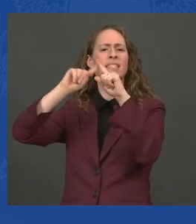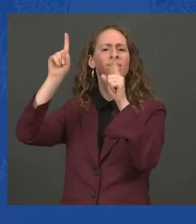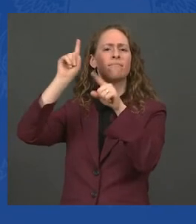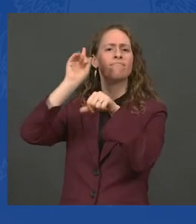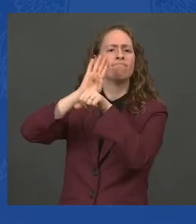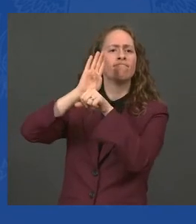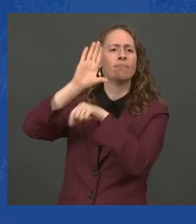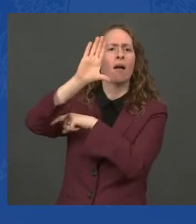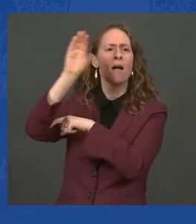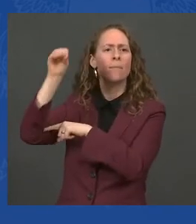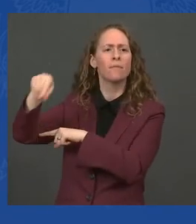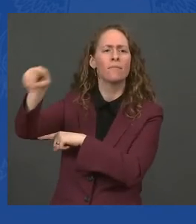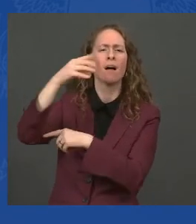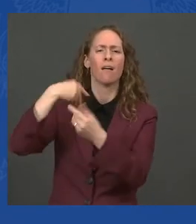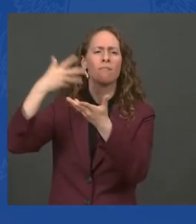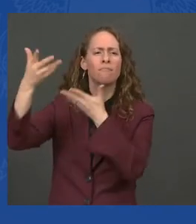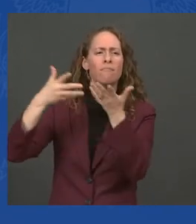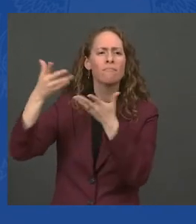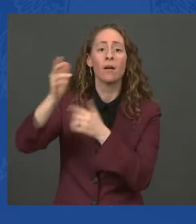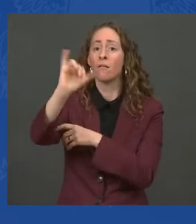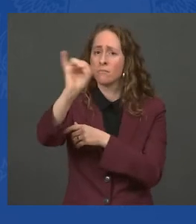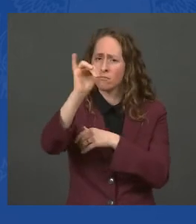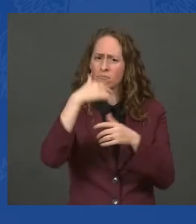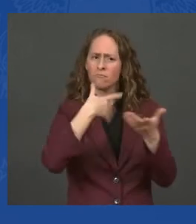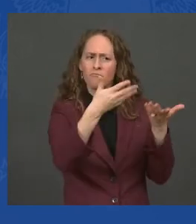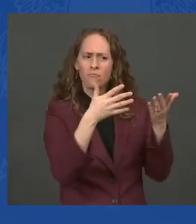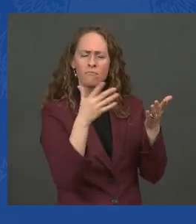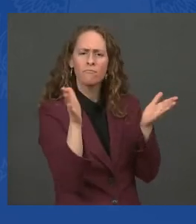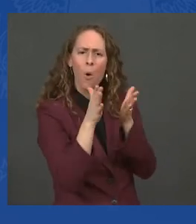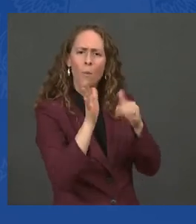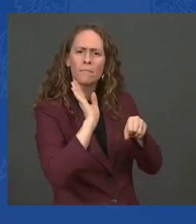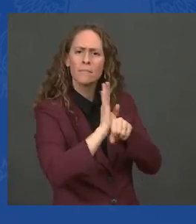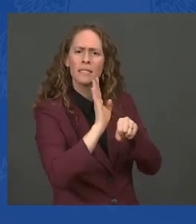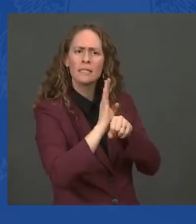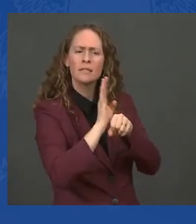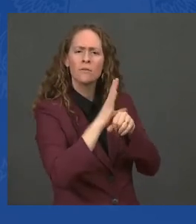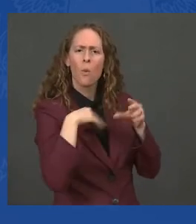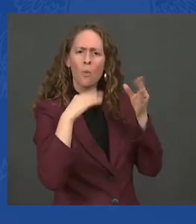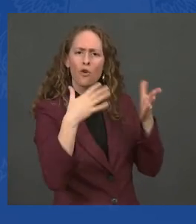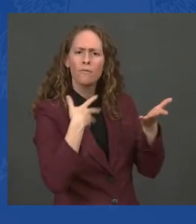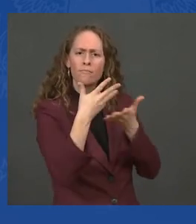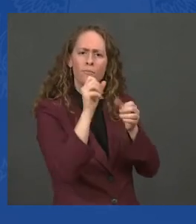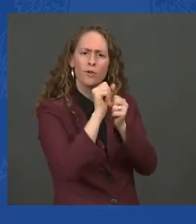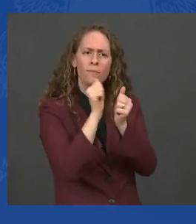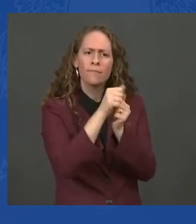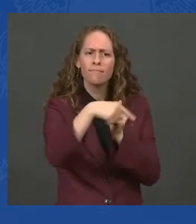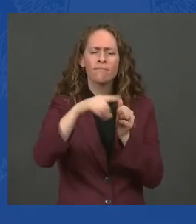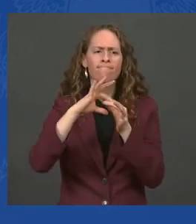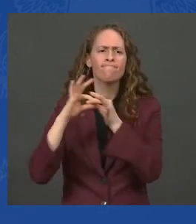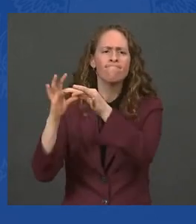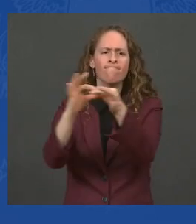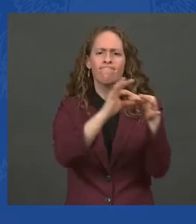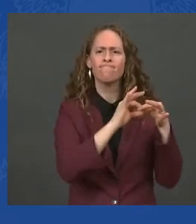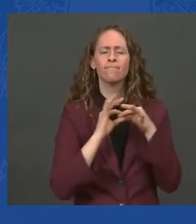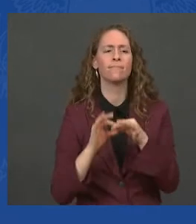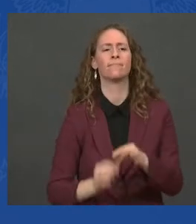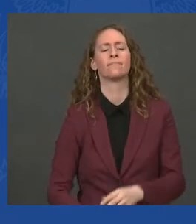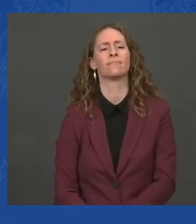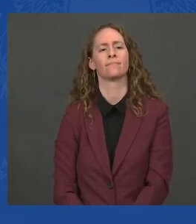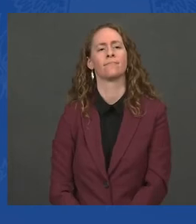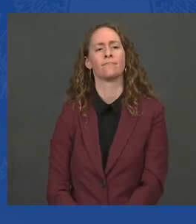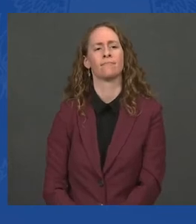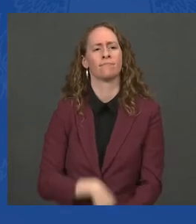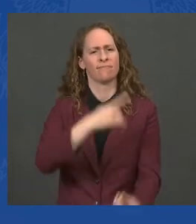And they reported that their investments are up, shelves are well-stocked, and they're ready to meet consumer demand for the